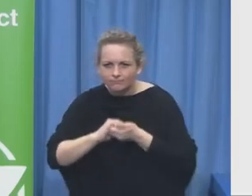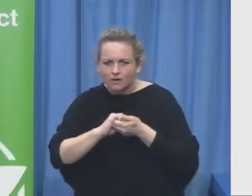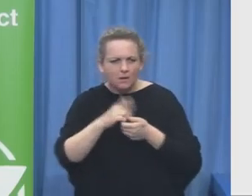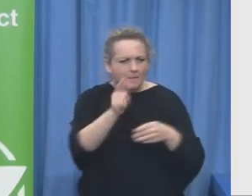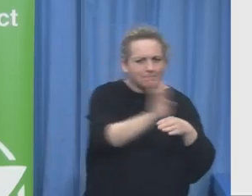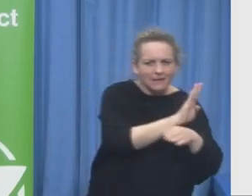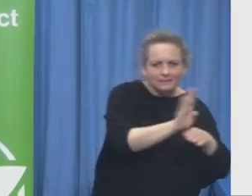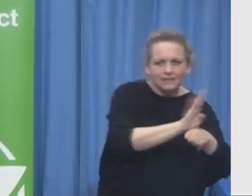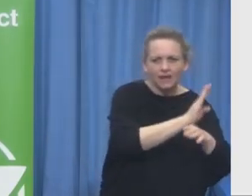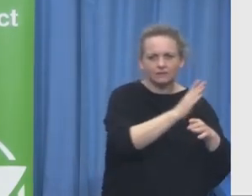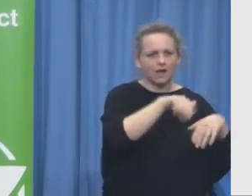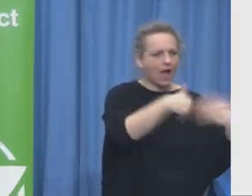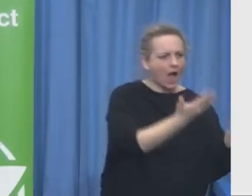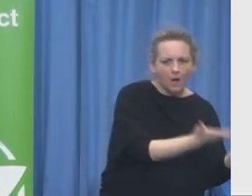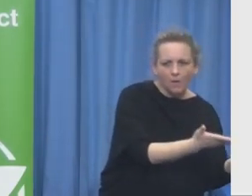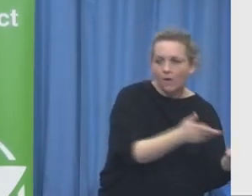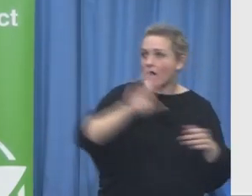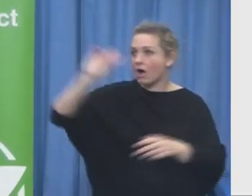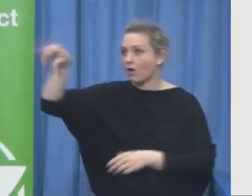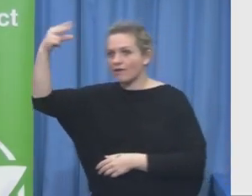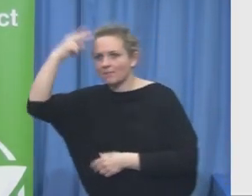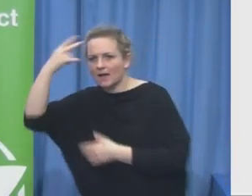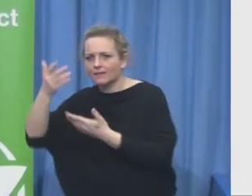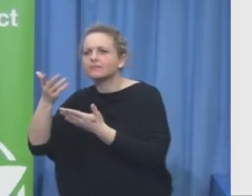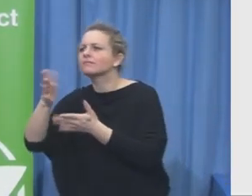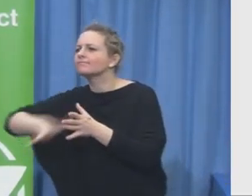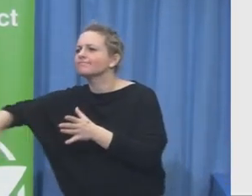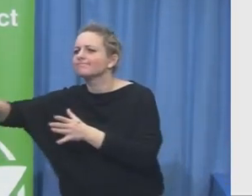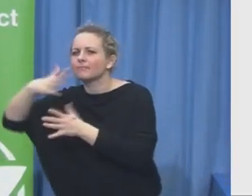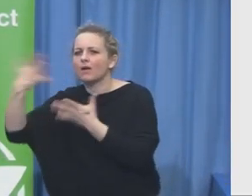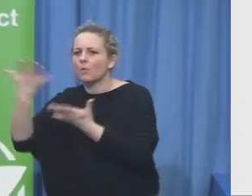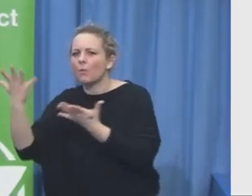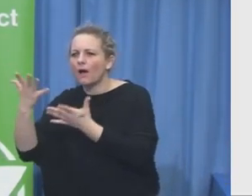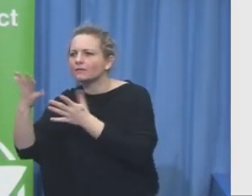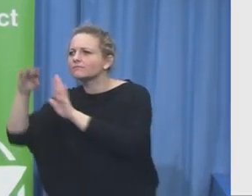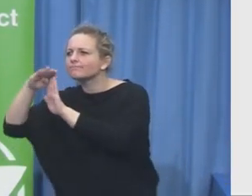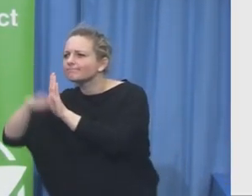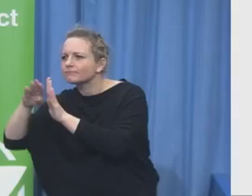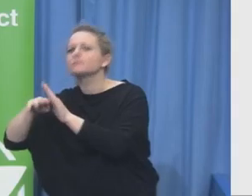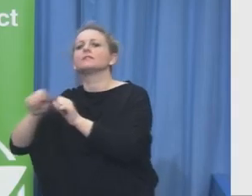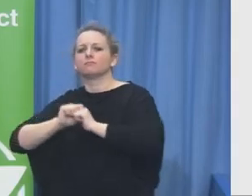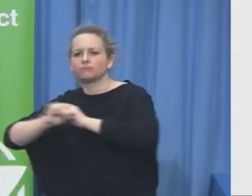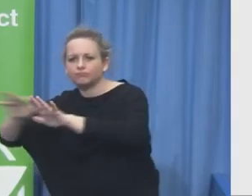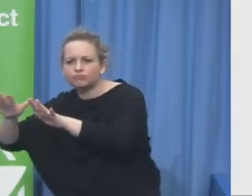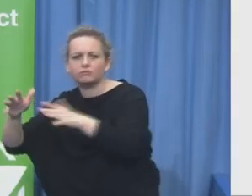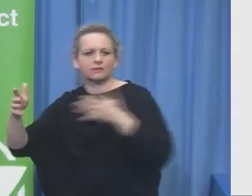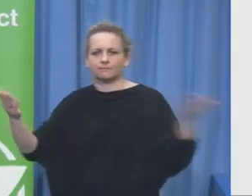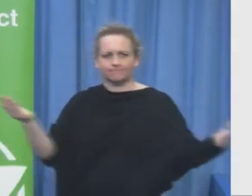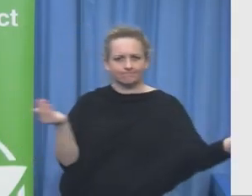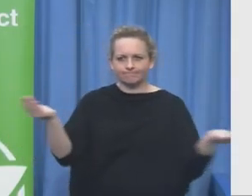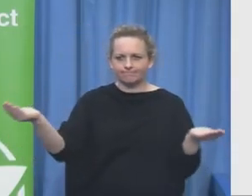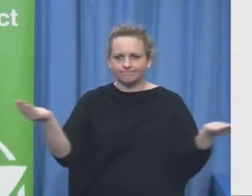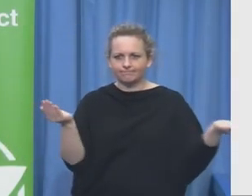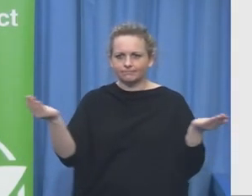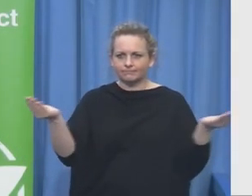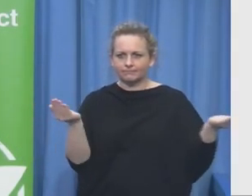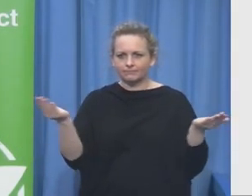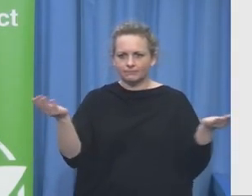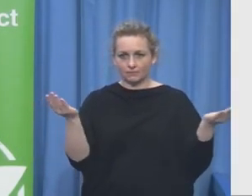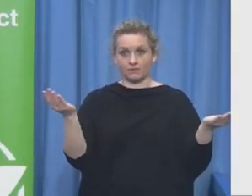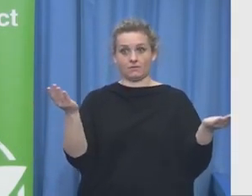internationally and make this as I said before sustainable for the long run in order to